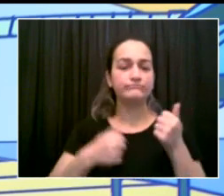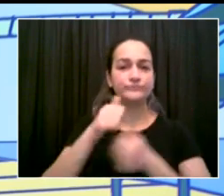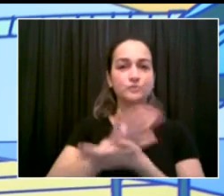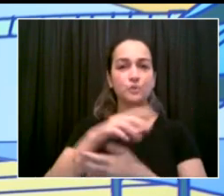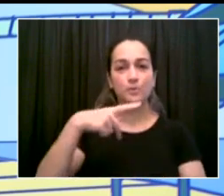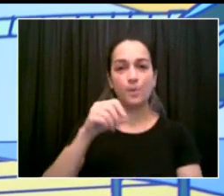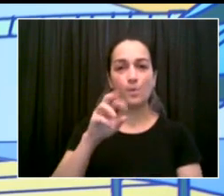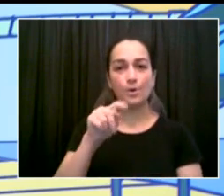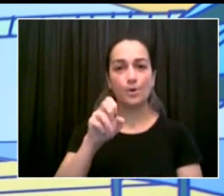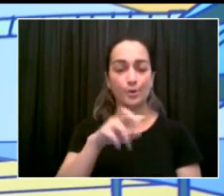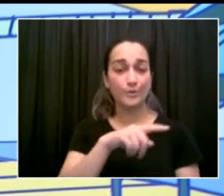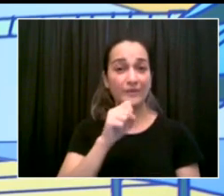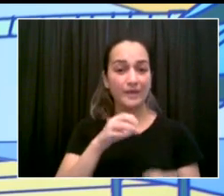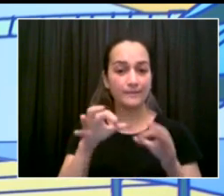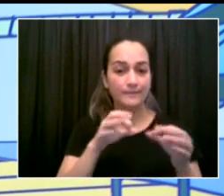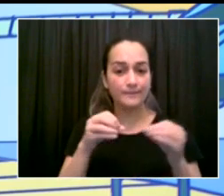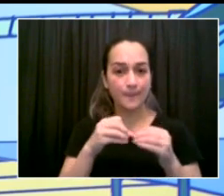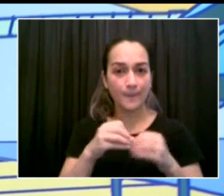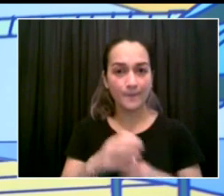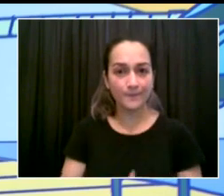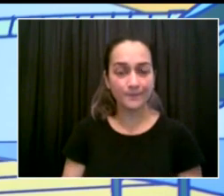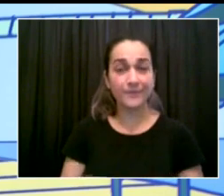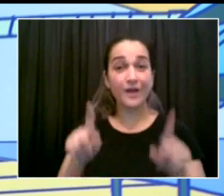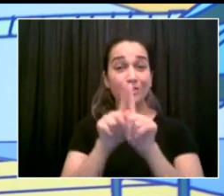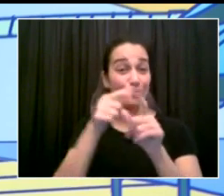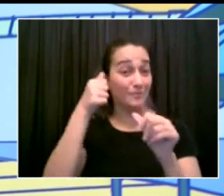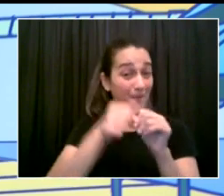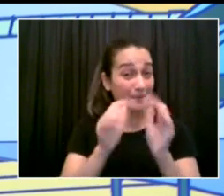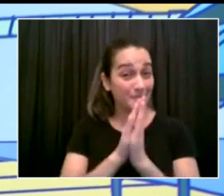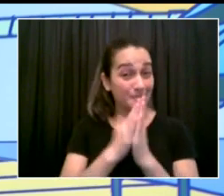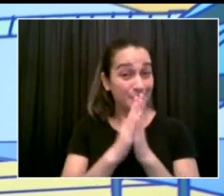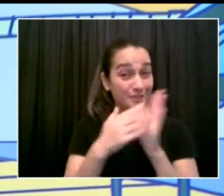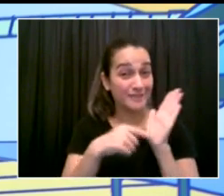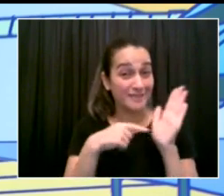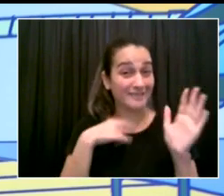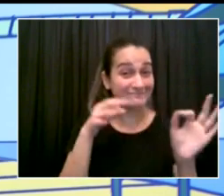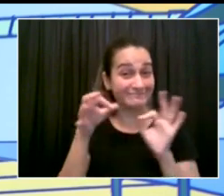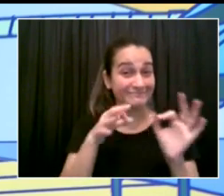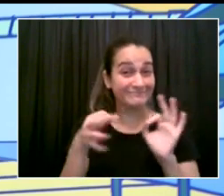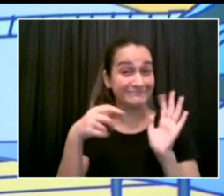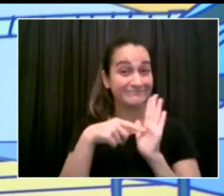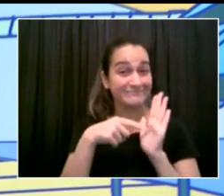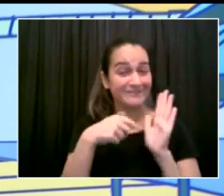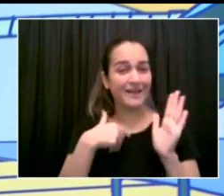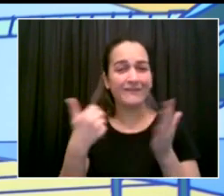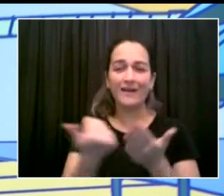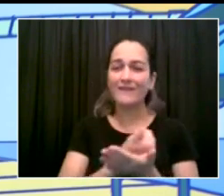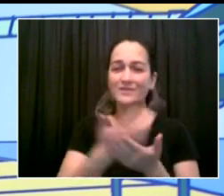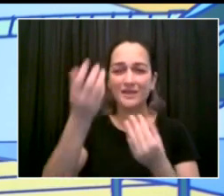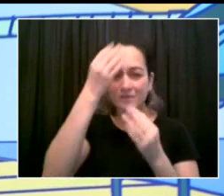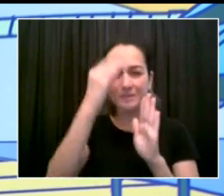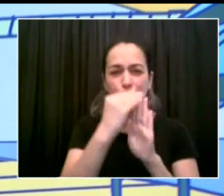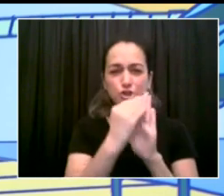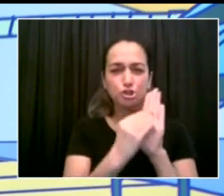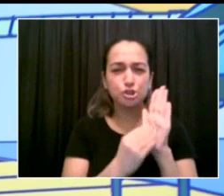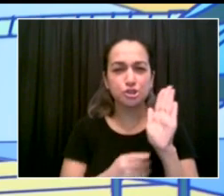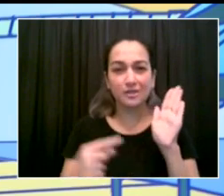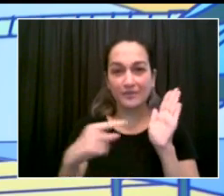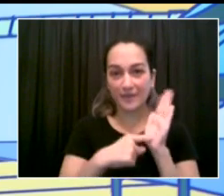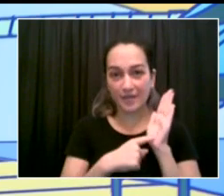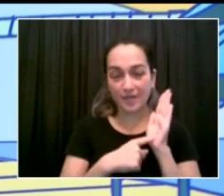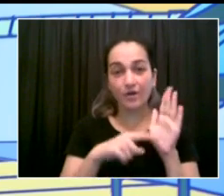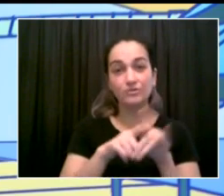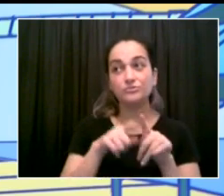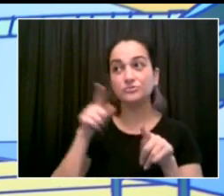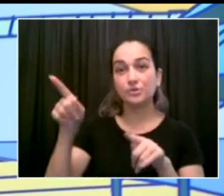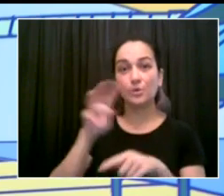But this is definitely, Jillian, a stay tuned. This will be updated online regularly as new developments occur, and